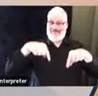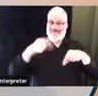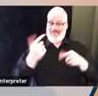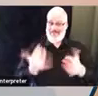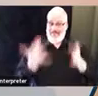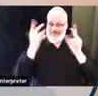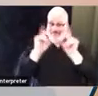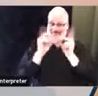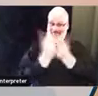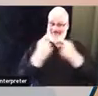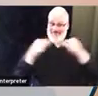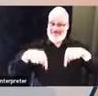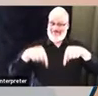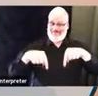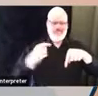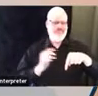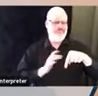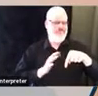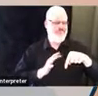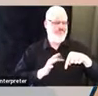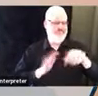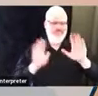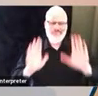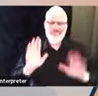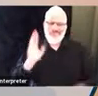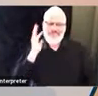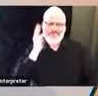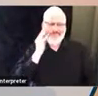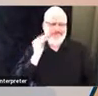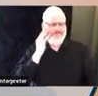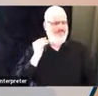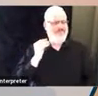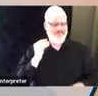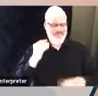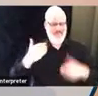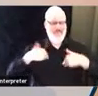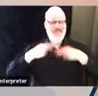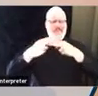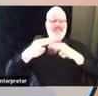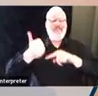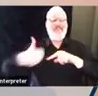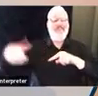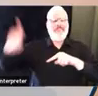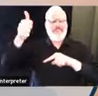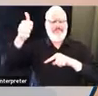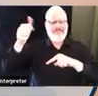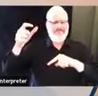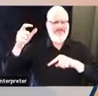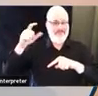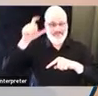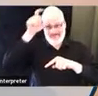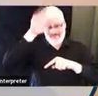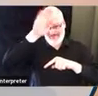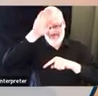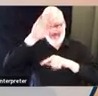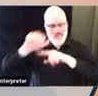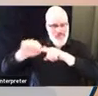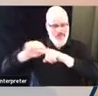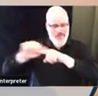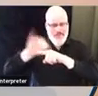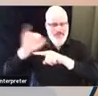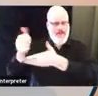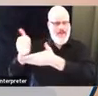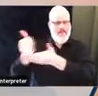with the chief of training, I've participated in training the 300 and developing annual training plans for the over